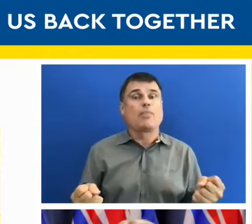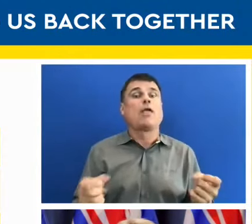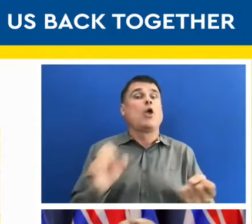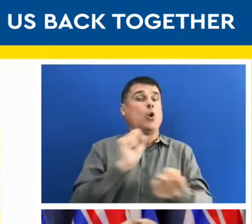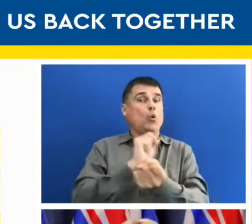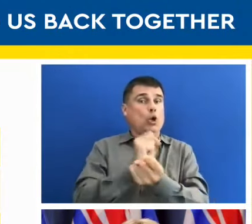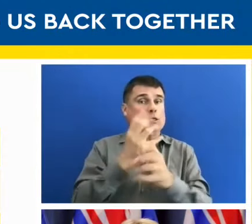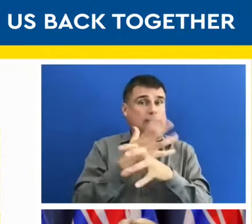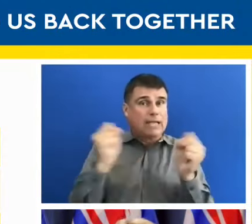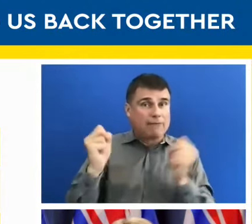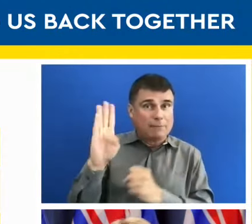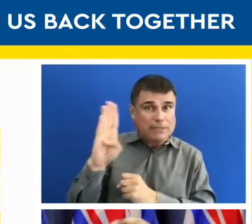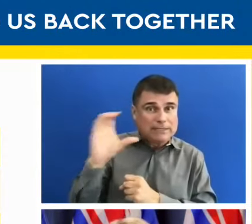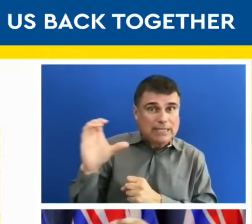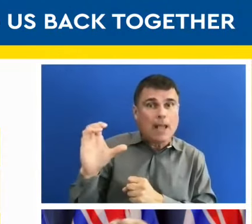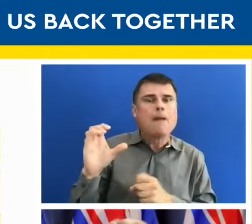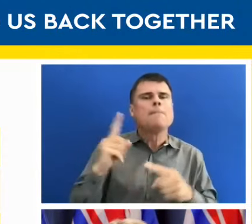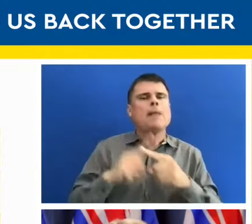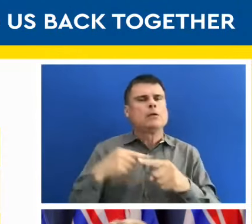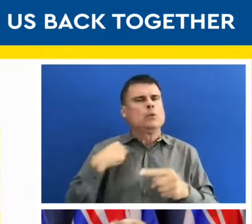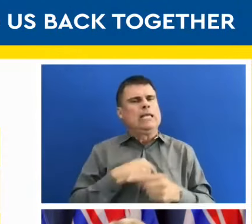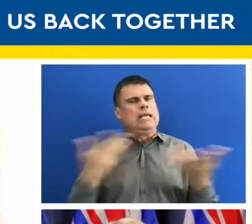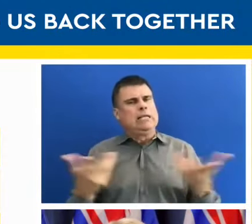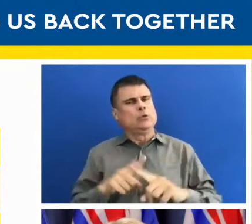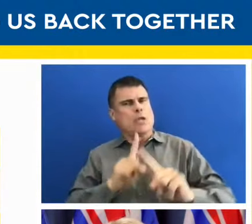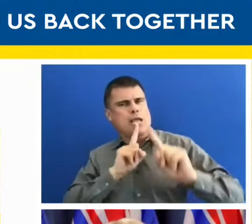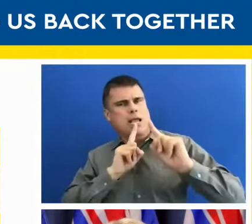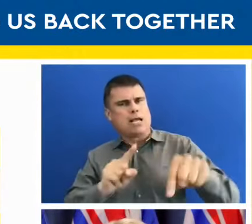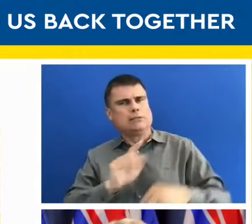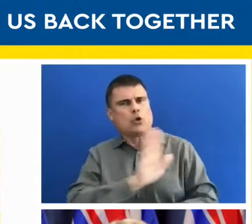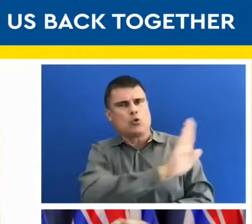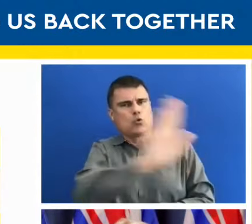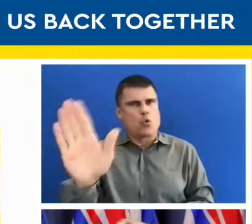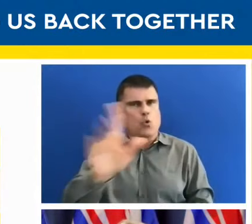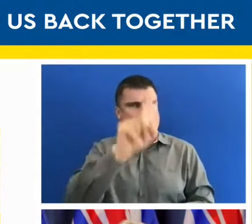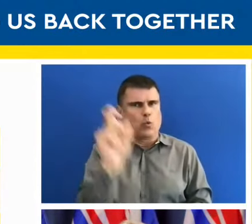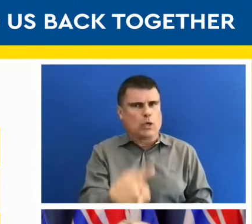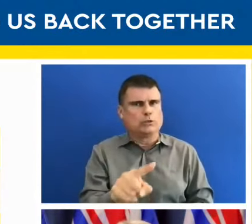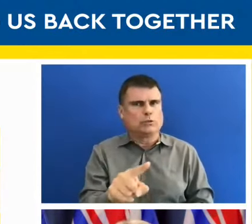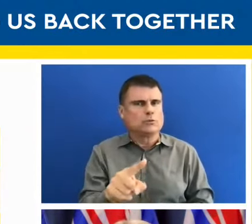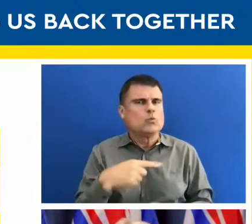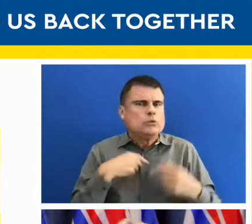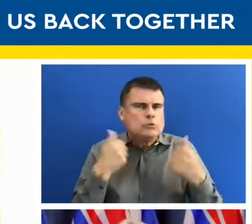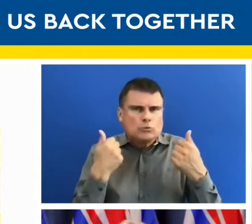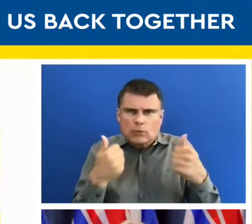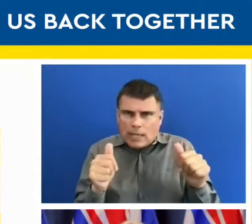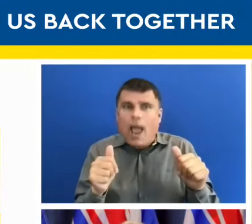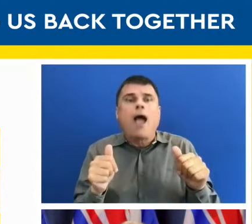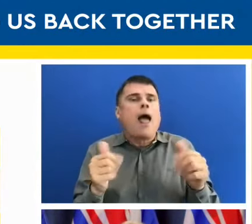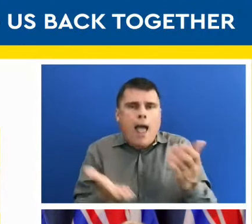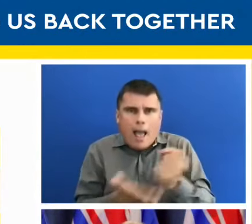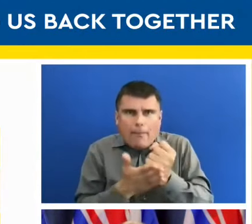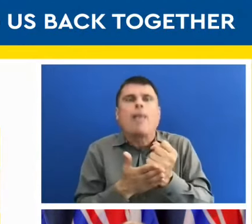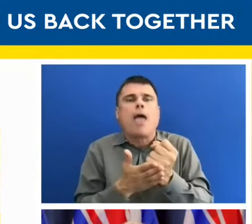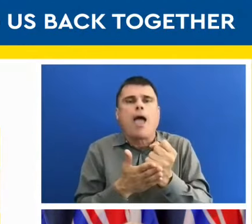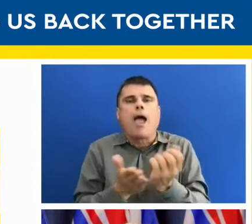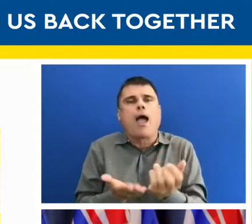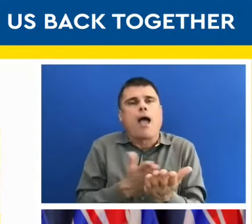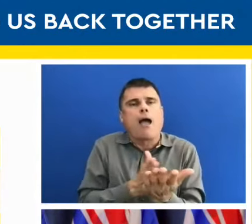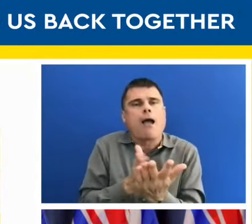those questions so that we can all make this transition and get back to some of the important connections in our life that we have been missing.